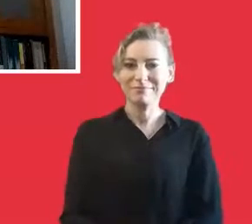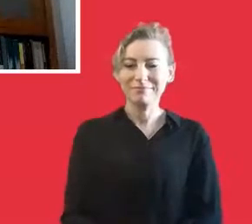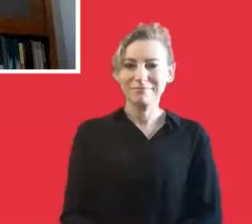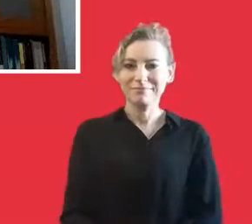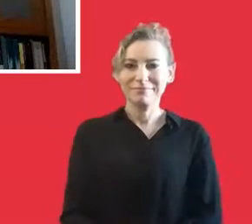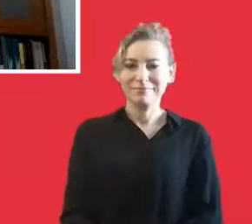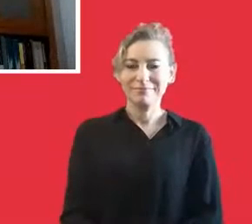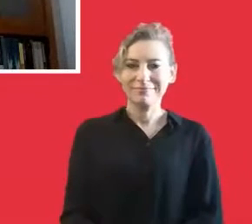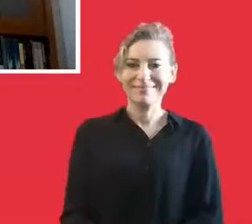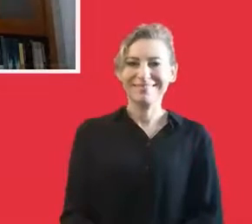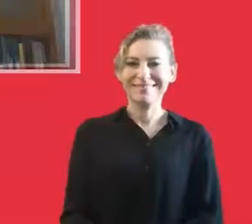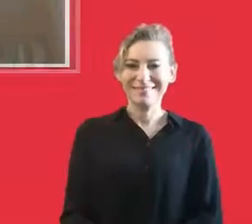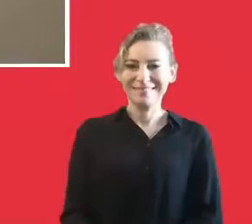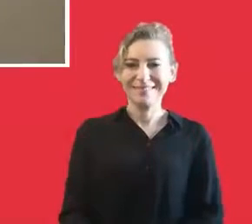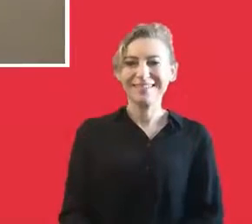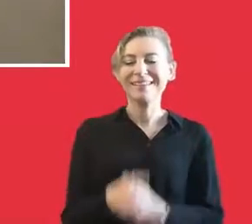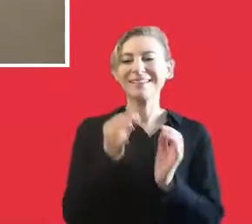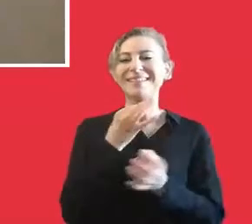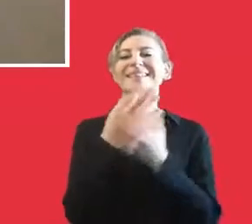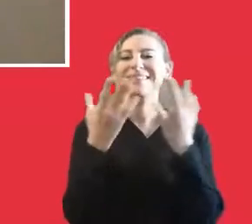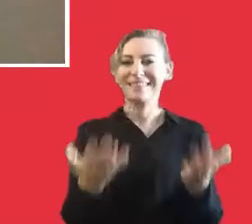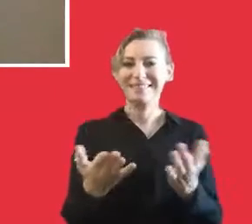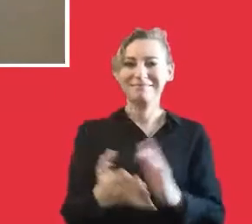fruitful for everyone. Yes, thank you.